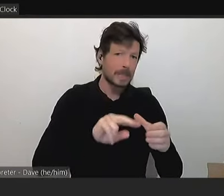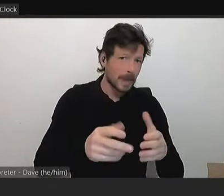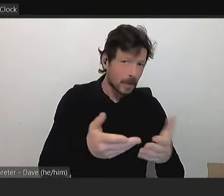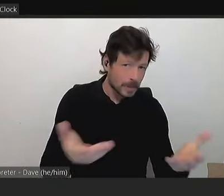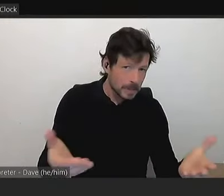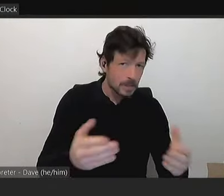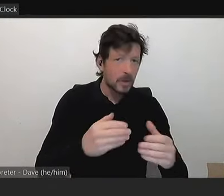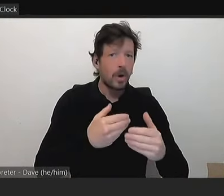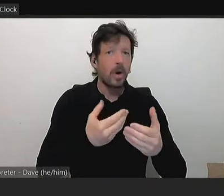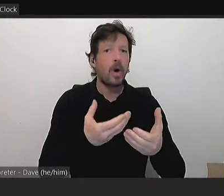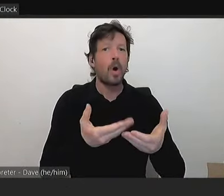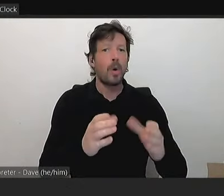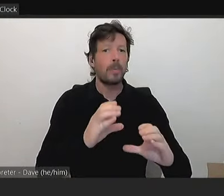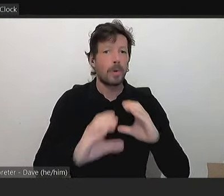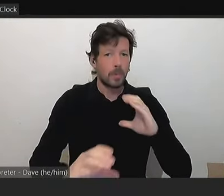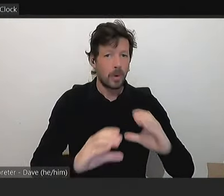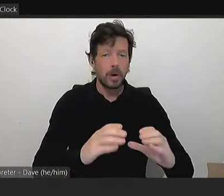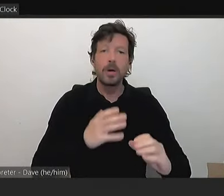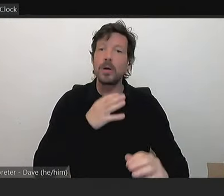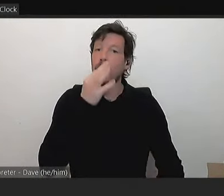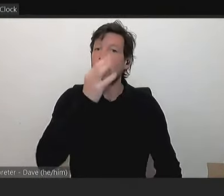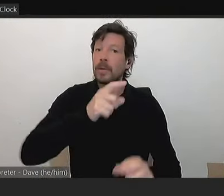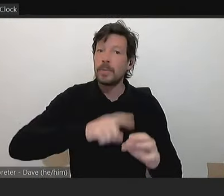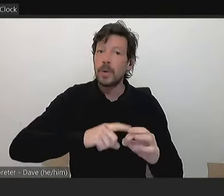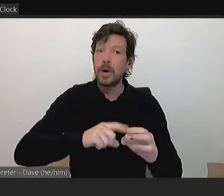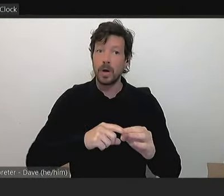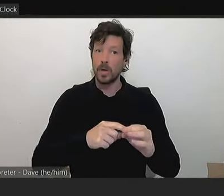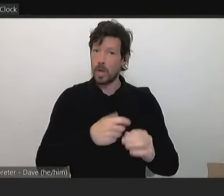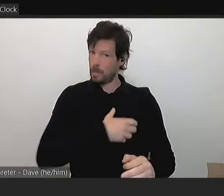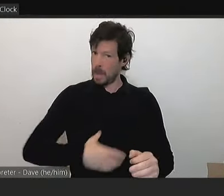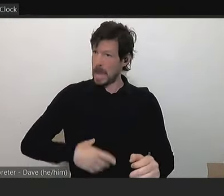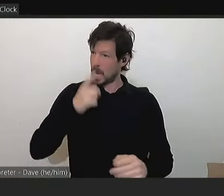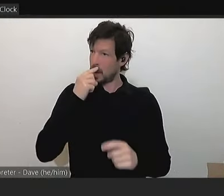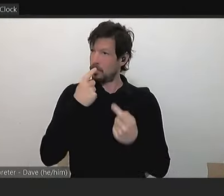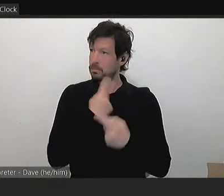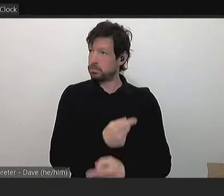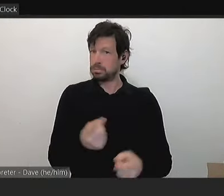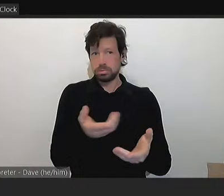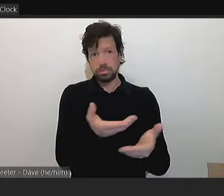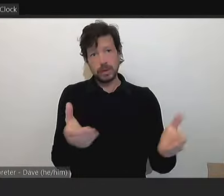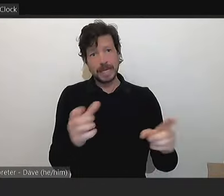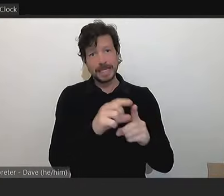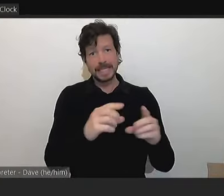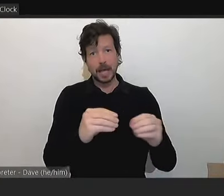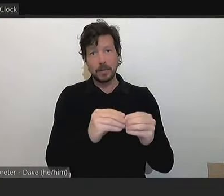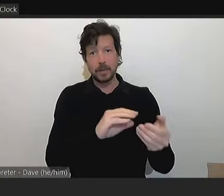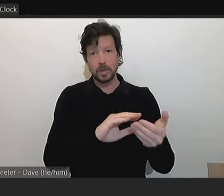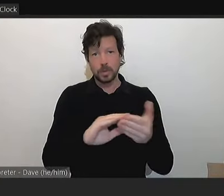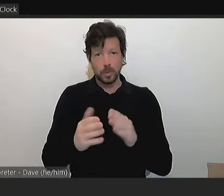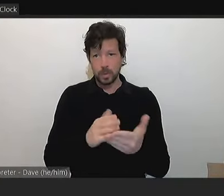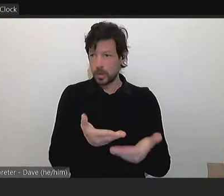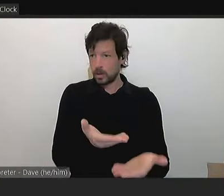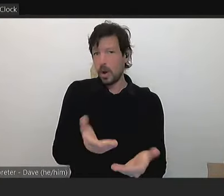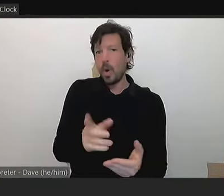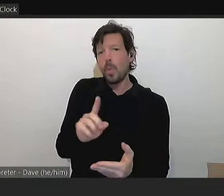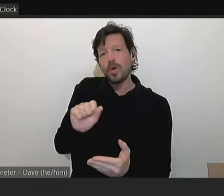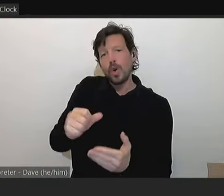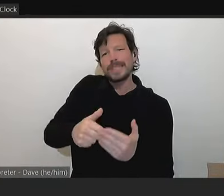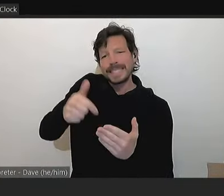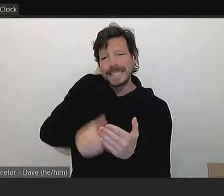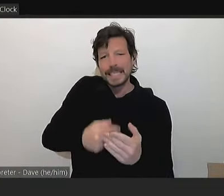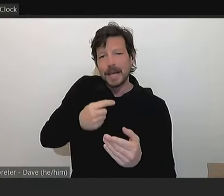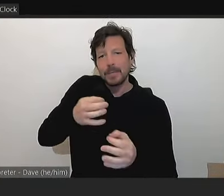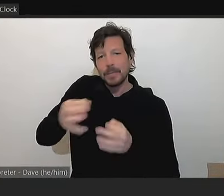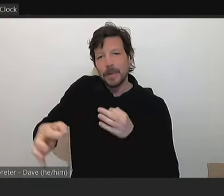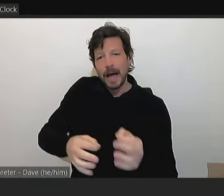communication, will the Mayor share with the Darabin community the Council's detailed plan for the development of the